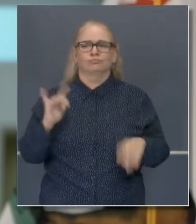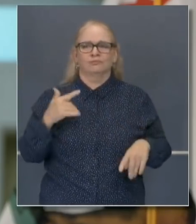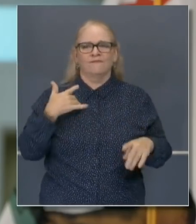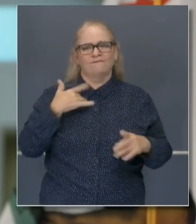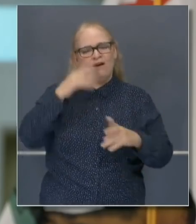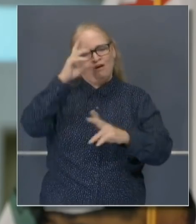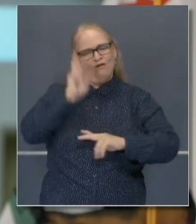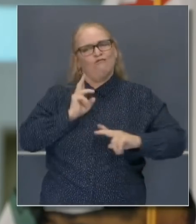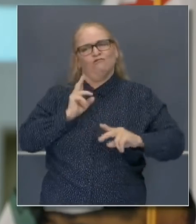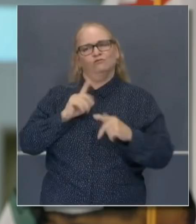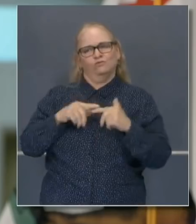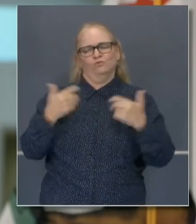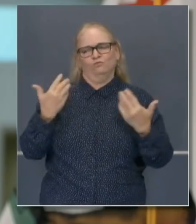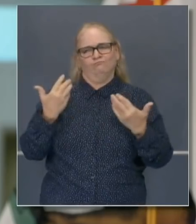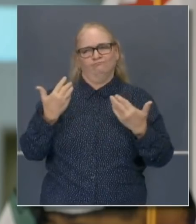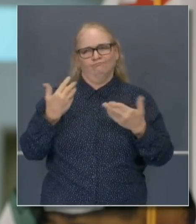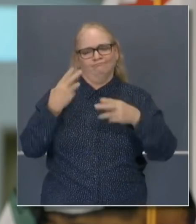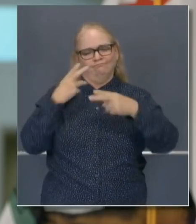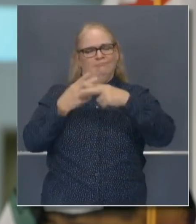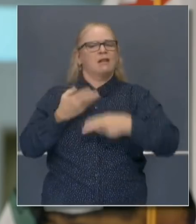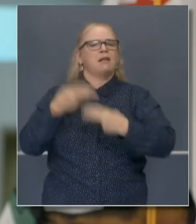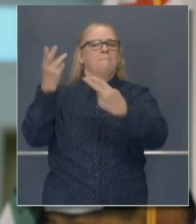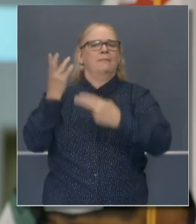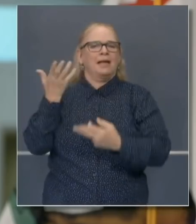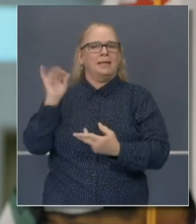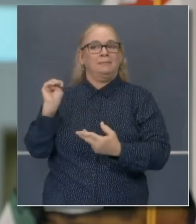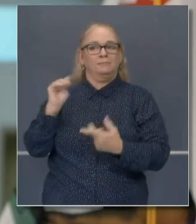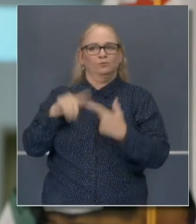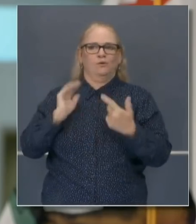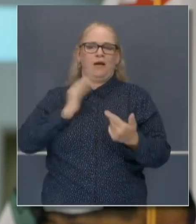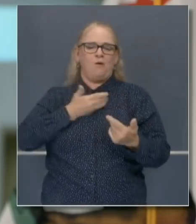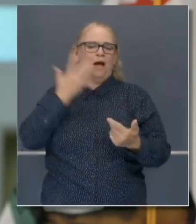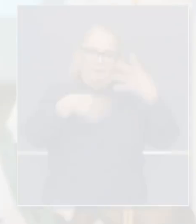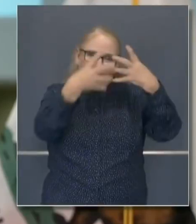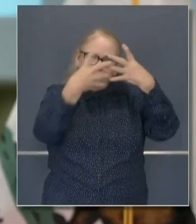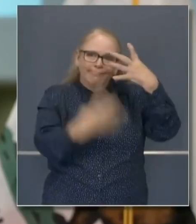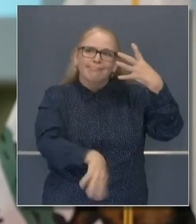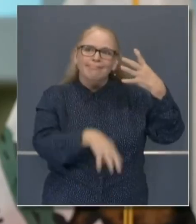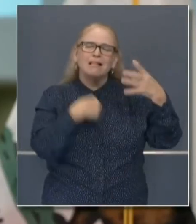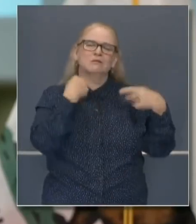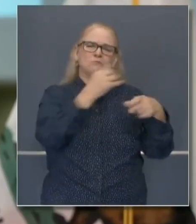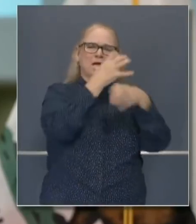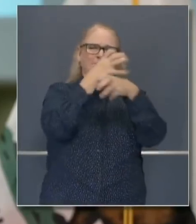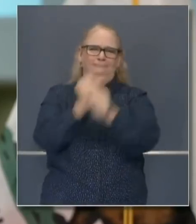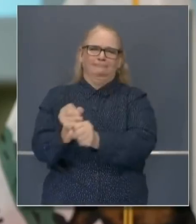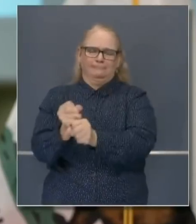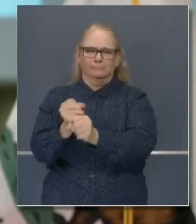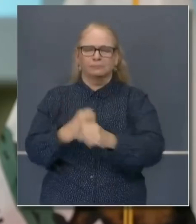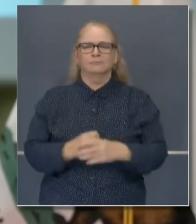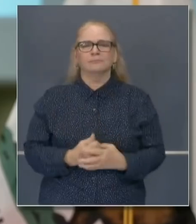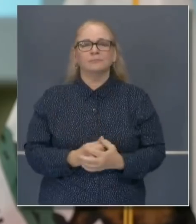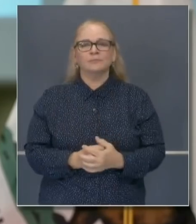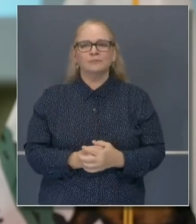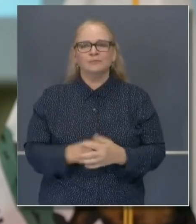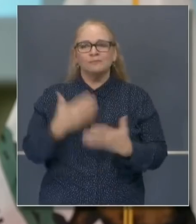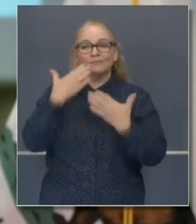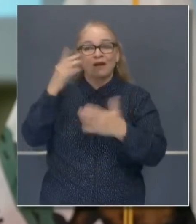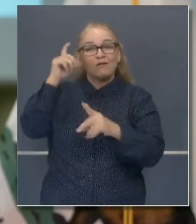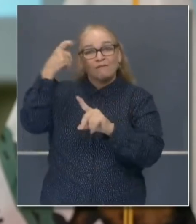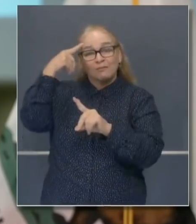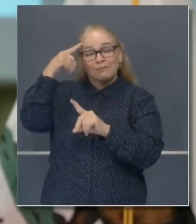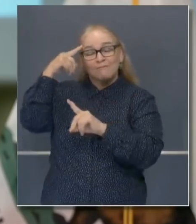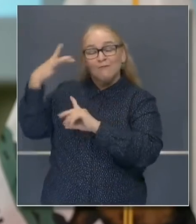Californians, California's highest court. Justice Jenkins. I want to start by thanking you, Governor Newsom.